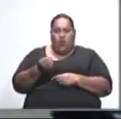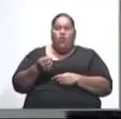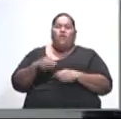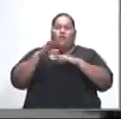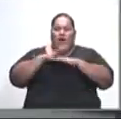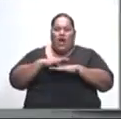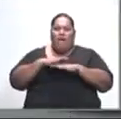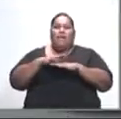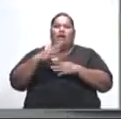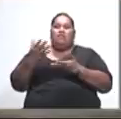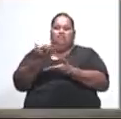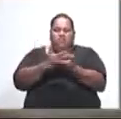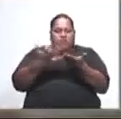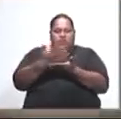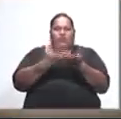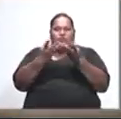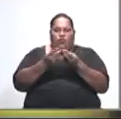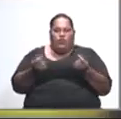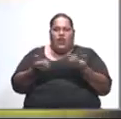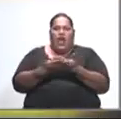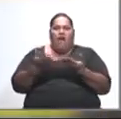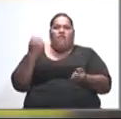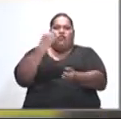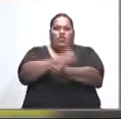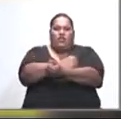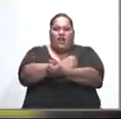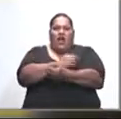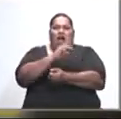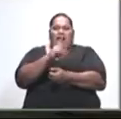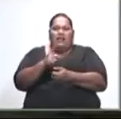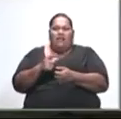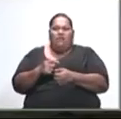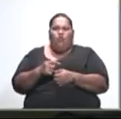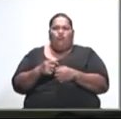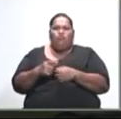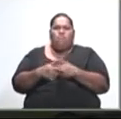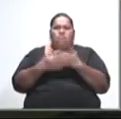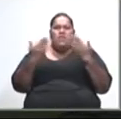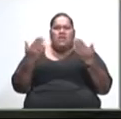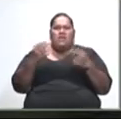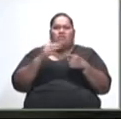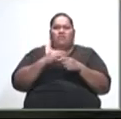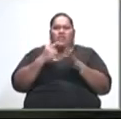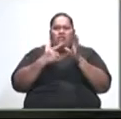a solution to the prevailing drug issue instead of knee-jerk responses. Jonathan Kumar, VG1 News.